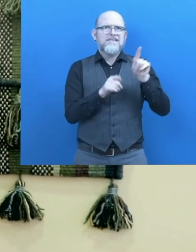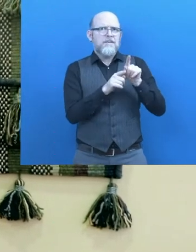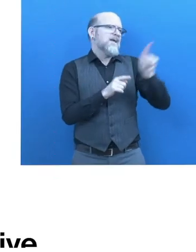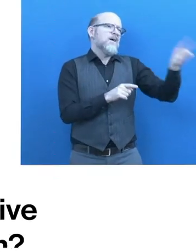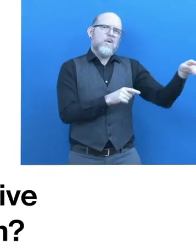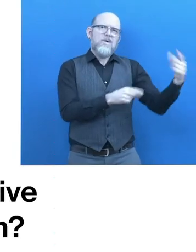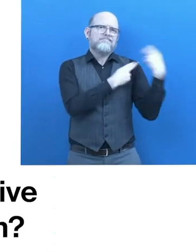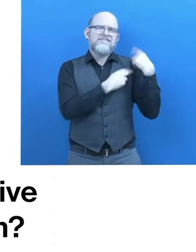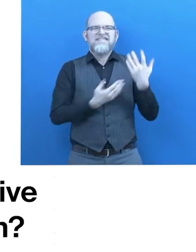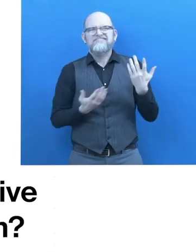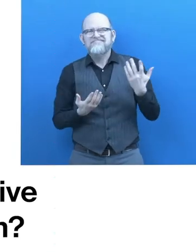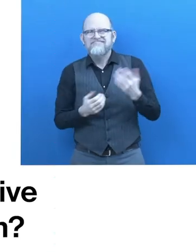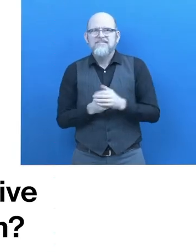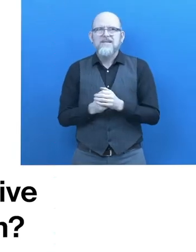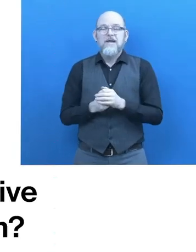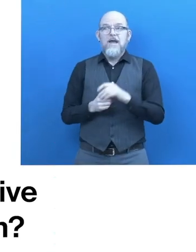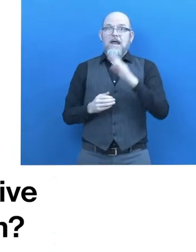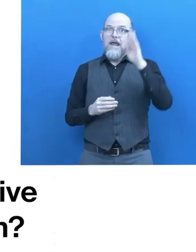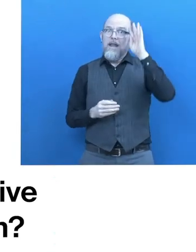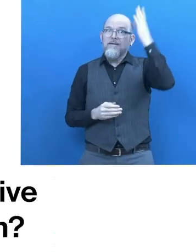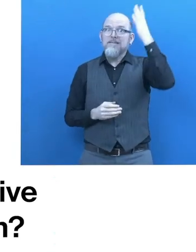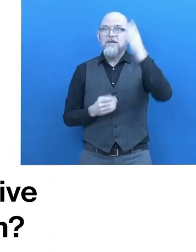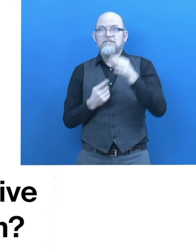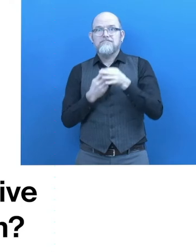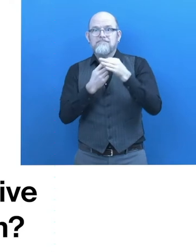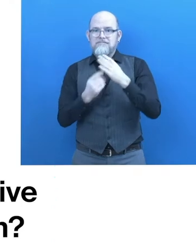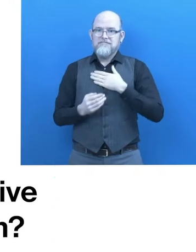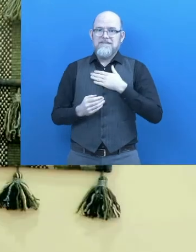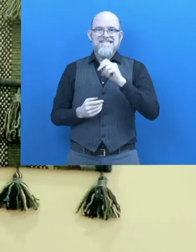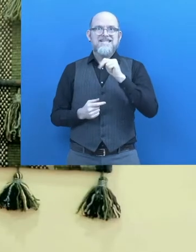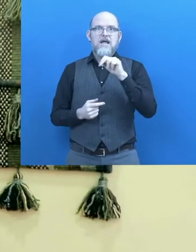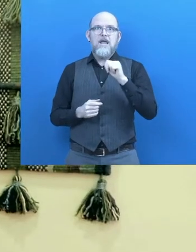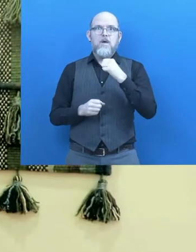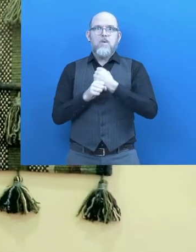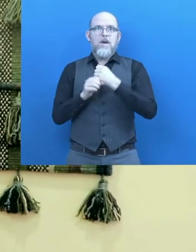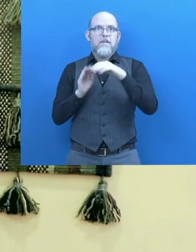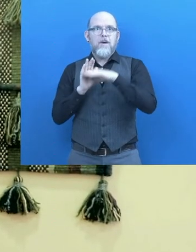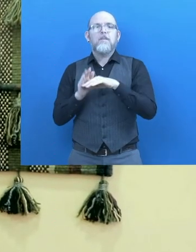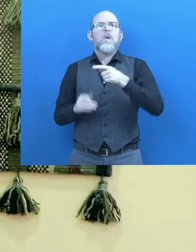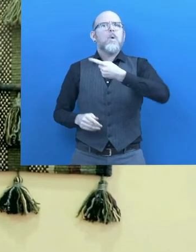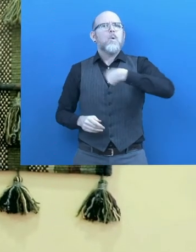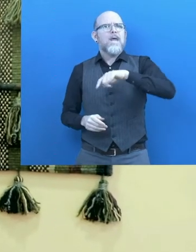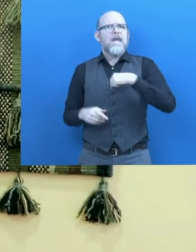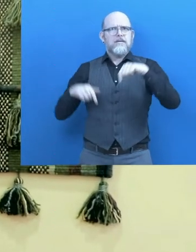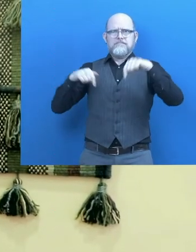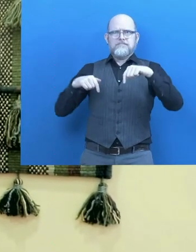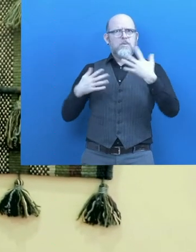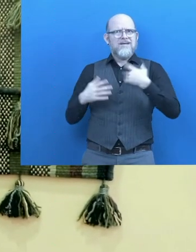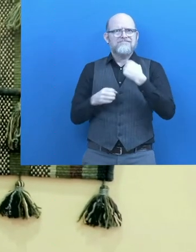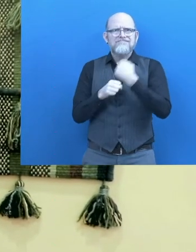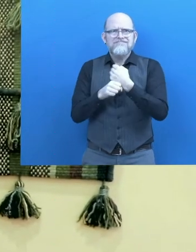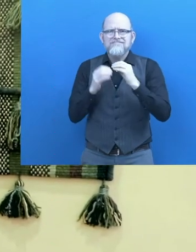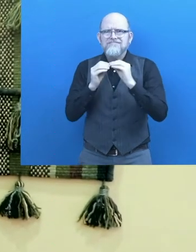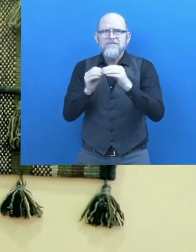community. What is unique and innovative about Santa Work Program? We did not create a vocational program within the